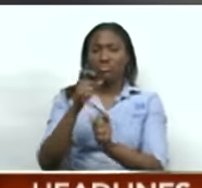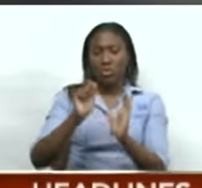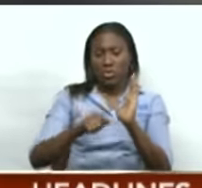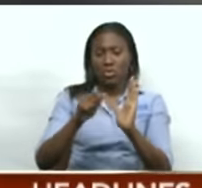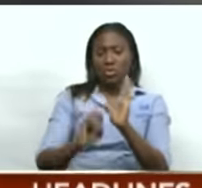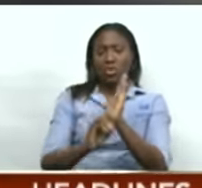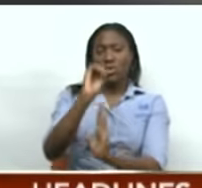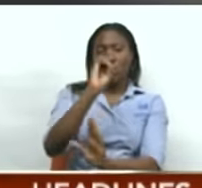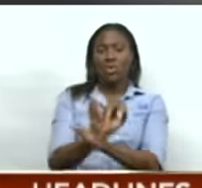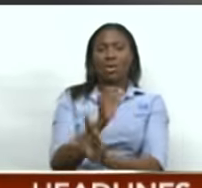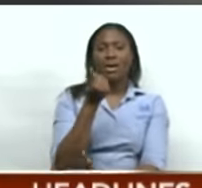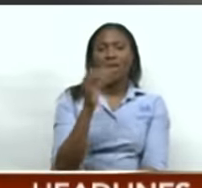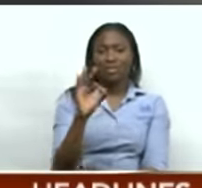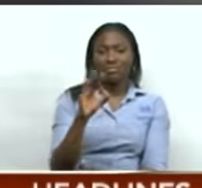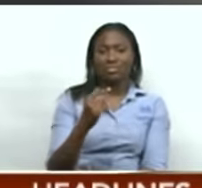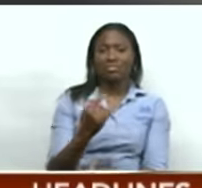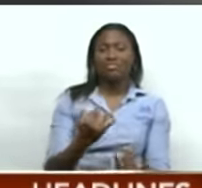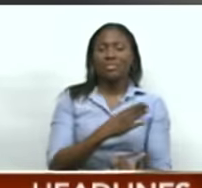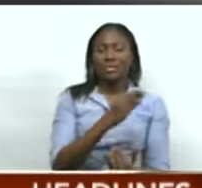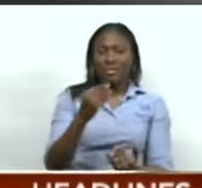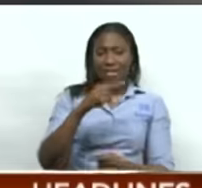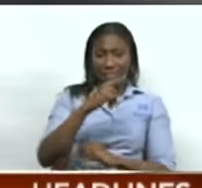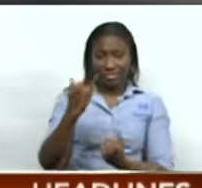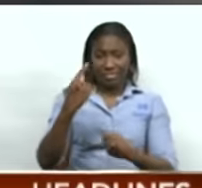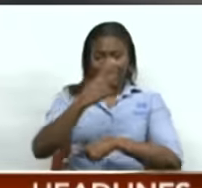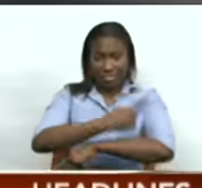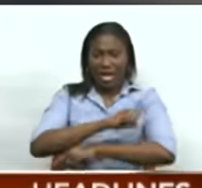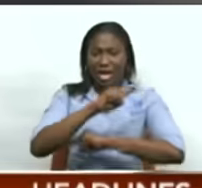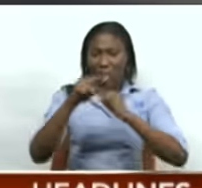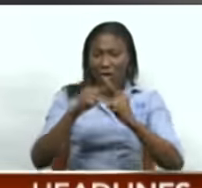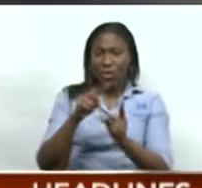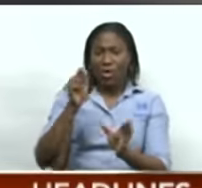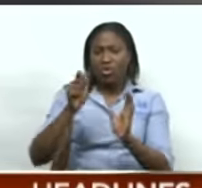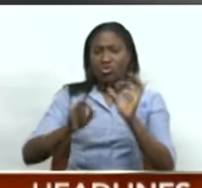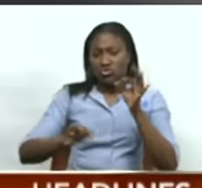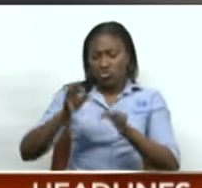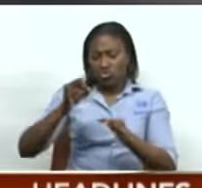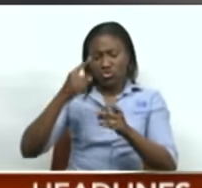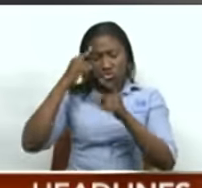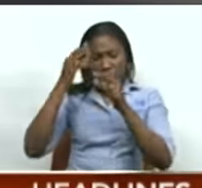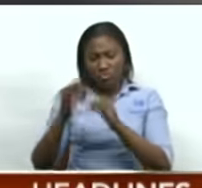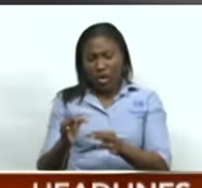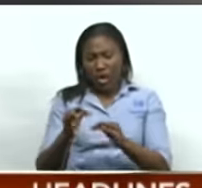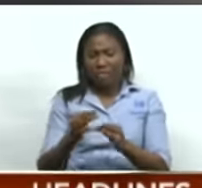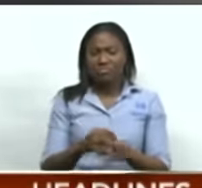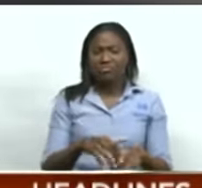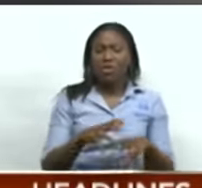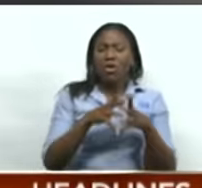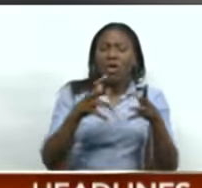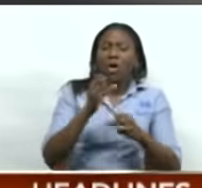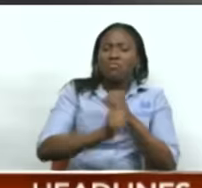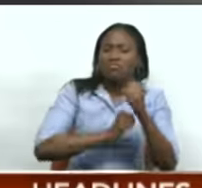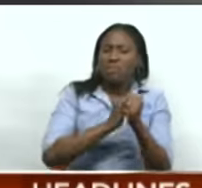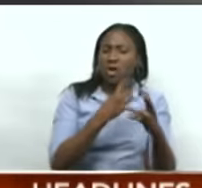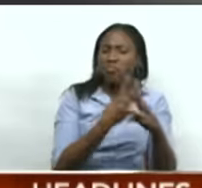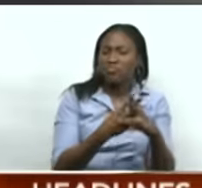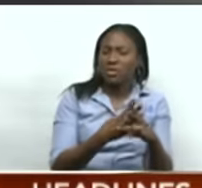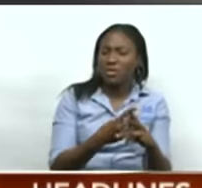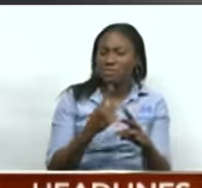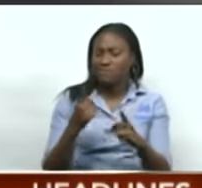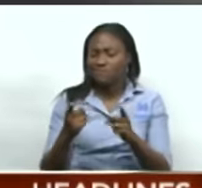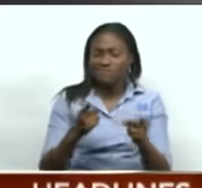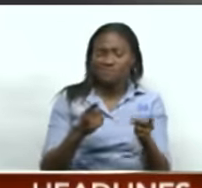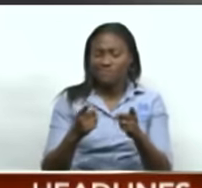19th, but were sentenced today. In deciding the appropriate sentence for the duo, Justice Gail Gonzalez noted that under the Dangerous